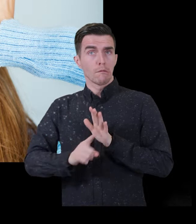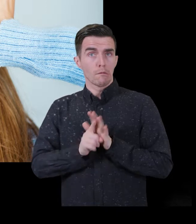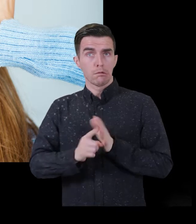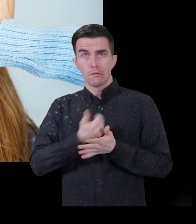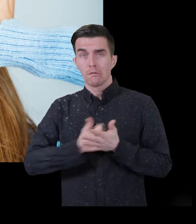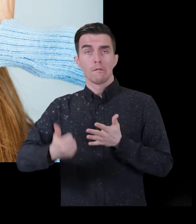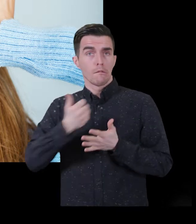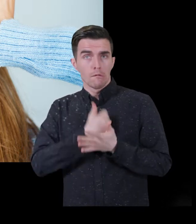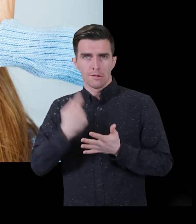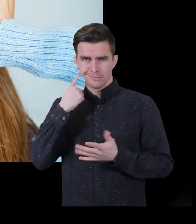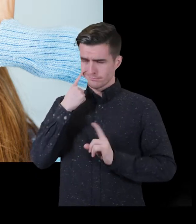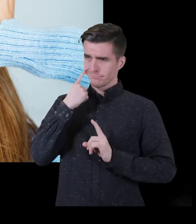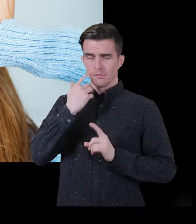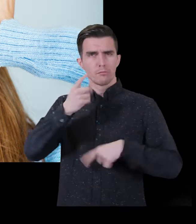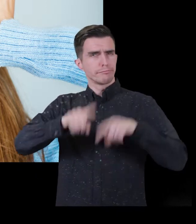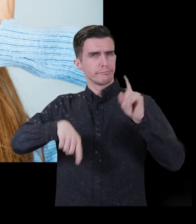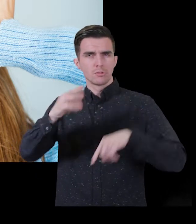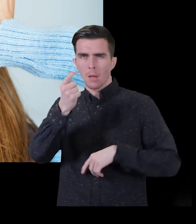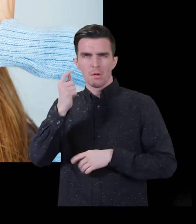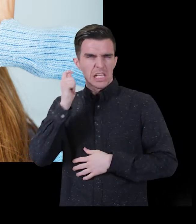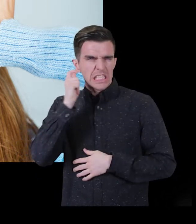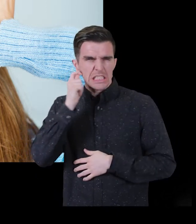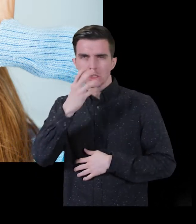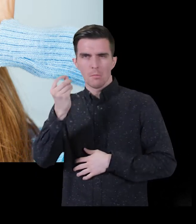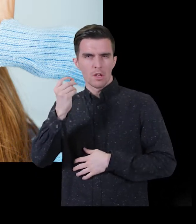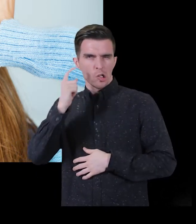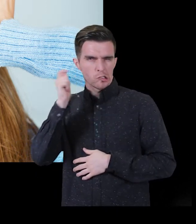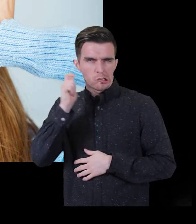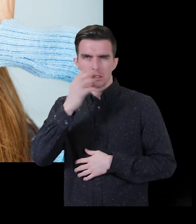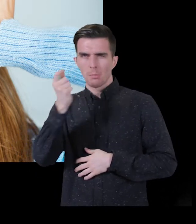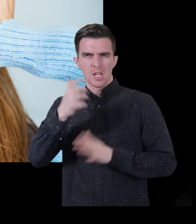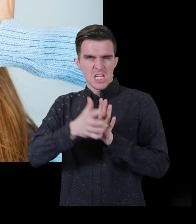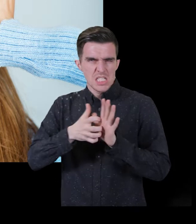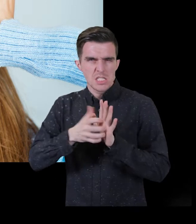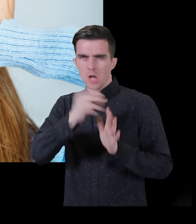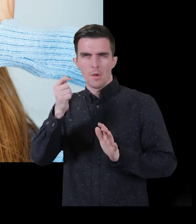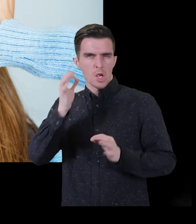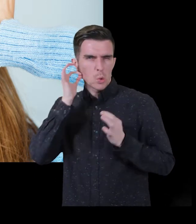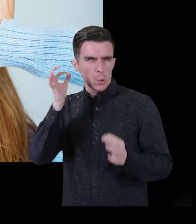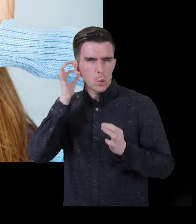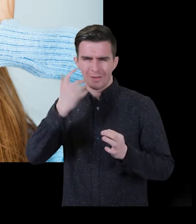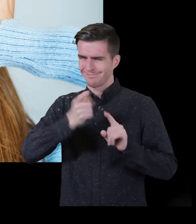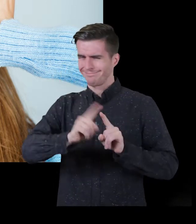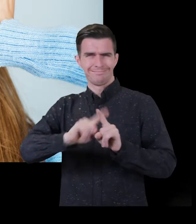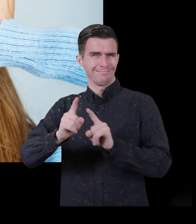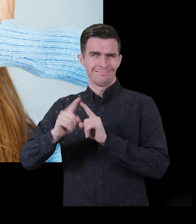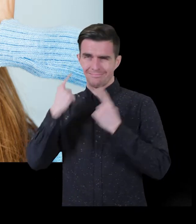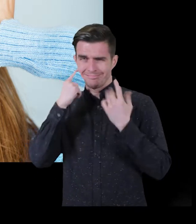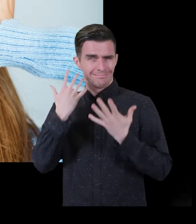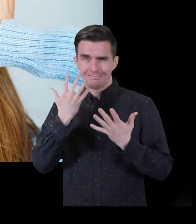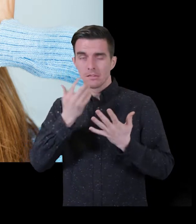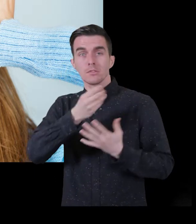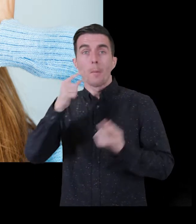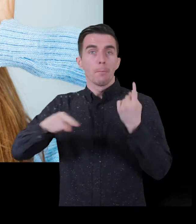described as ringing in the ears. The sound heard is unique to the individual, such as hissing, buzzing, grinding